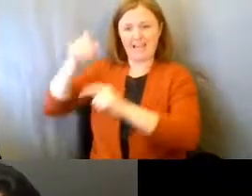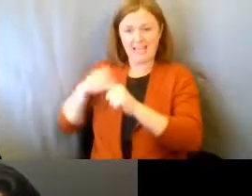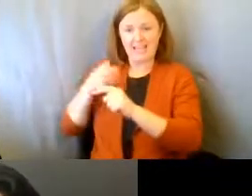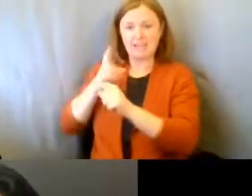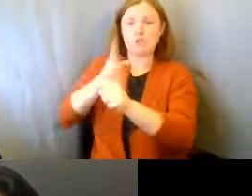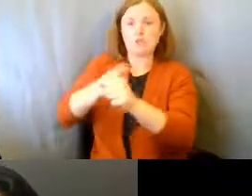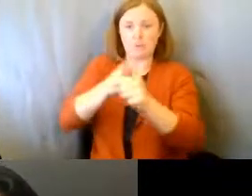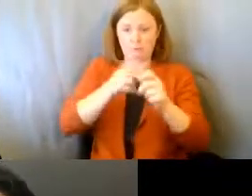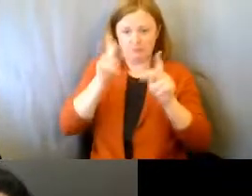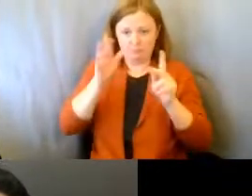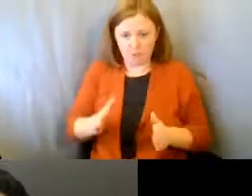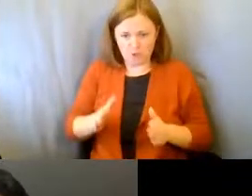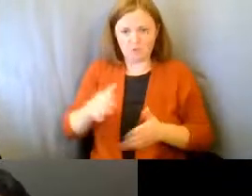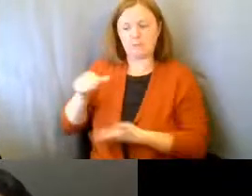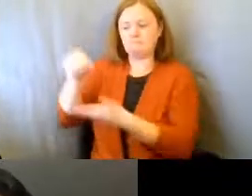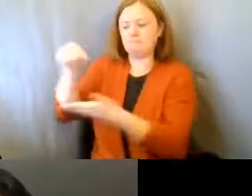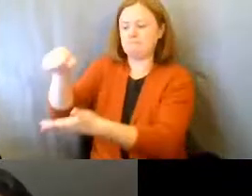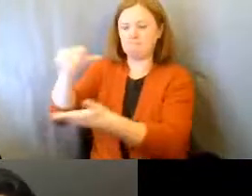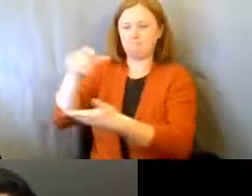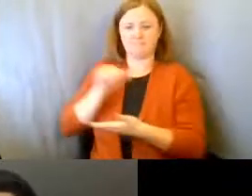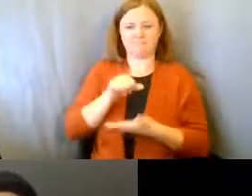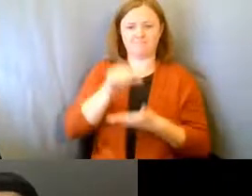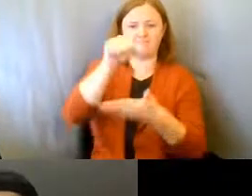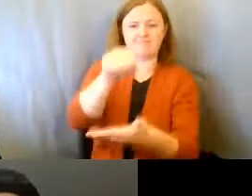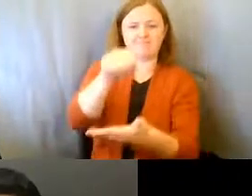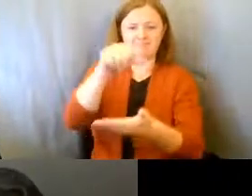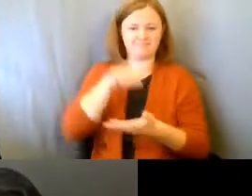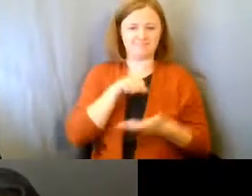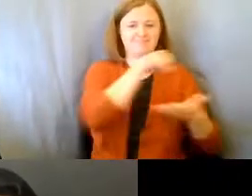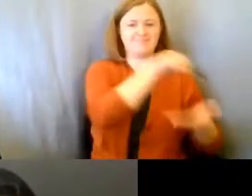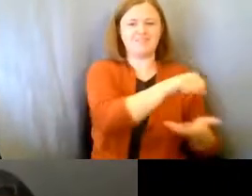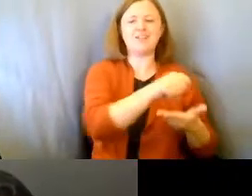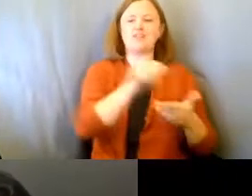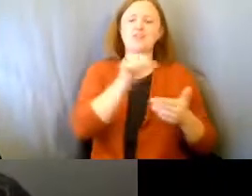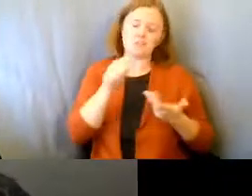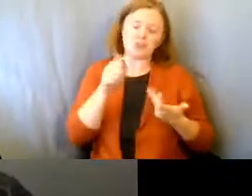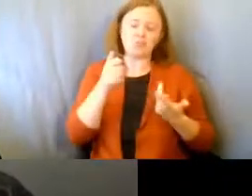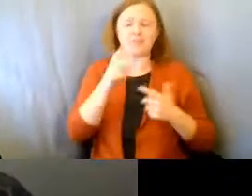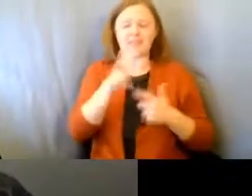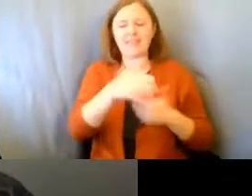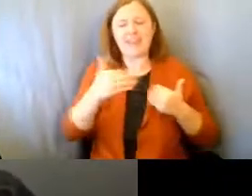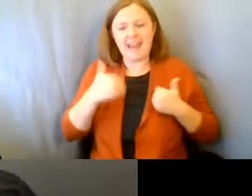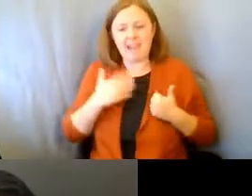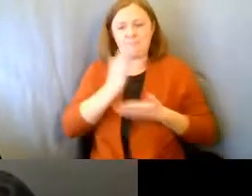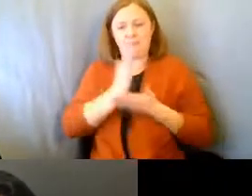with them in person, they have something from me to have during their holiday meal.